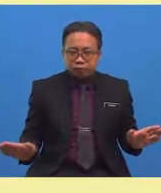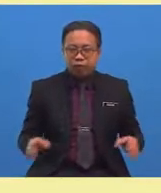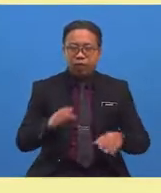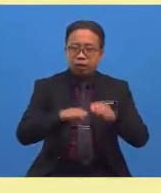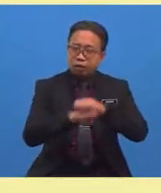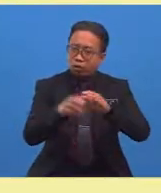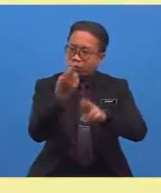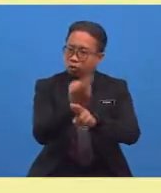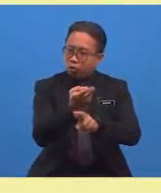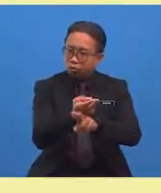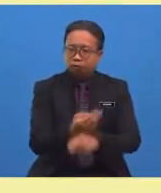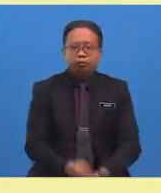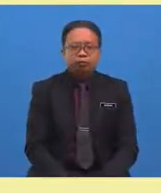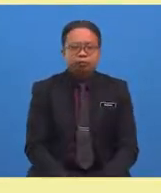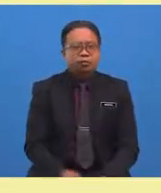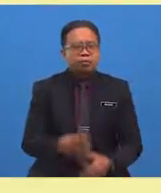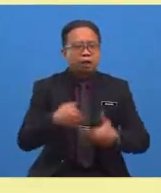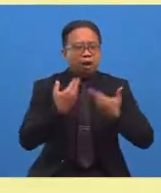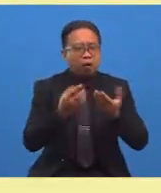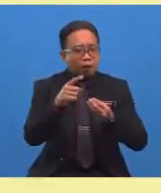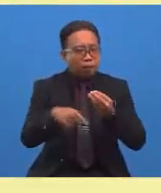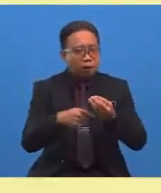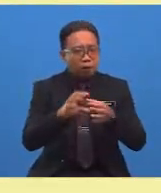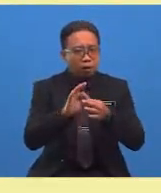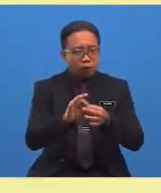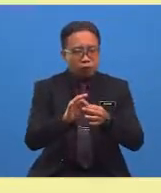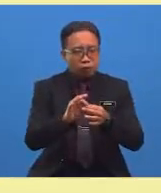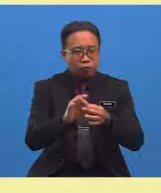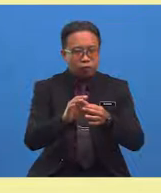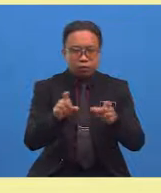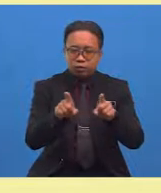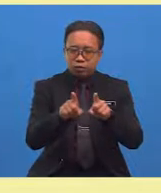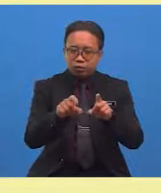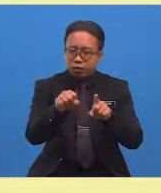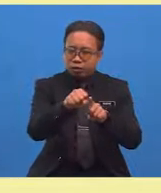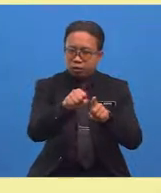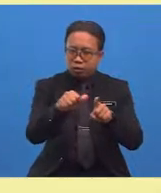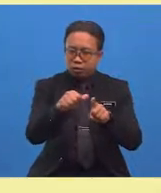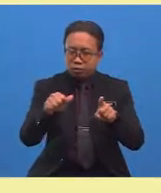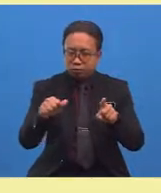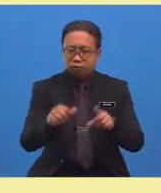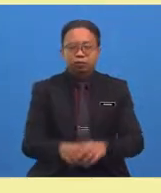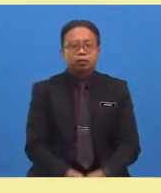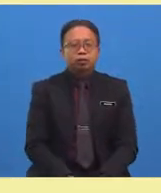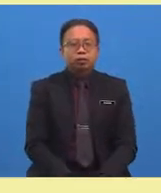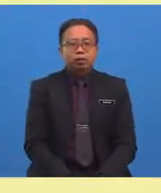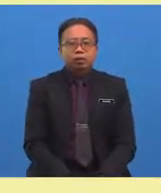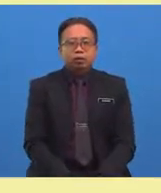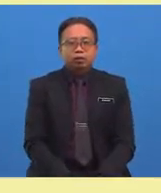How about the antonym for small? How is the opposite of small?